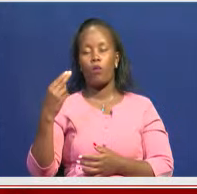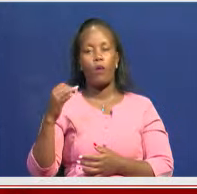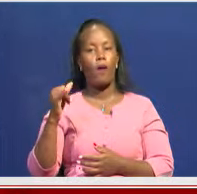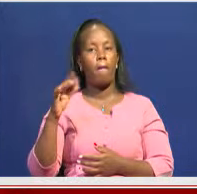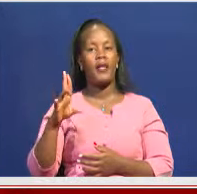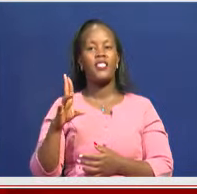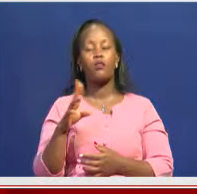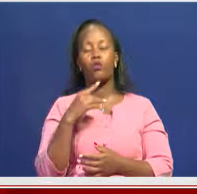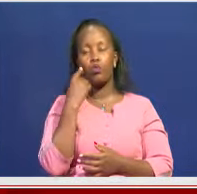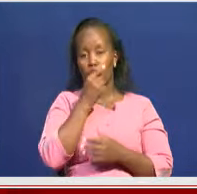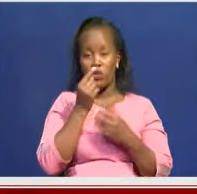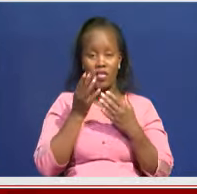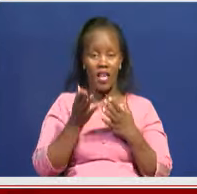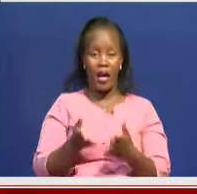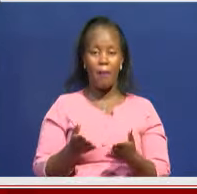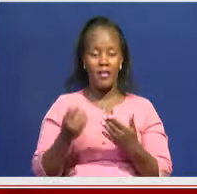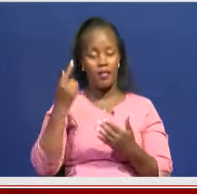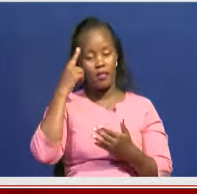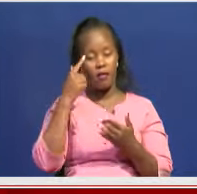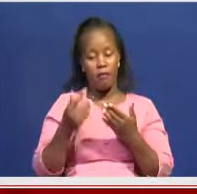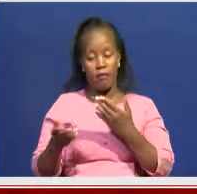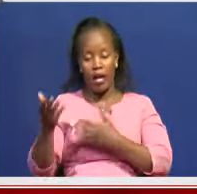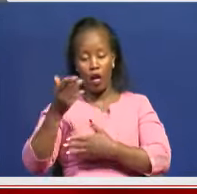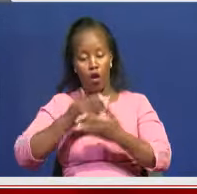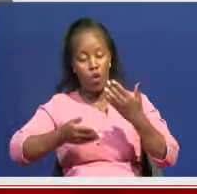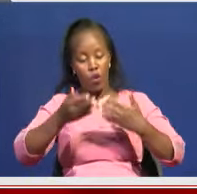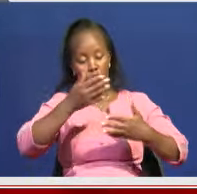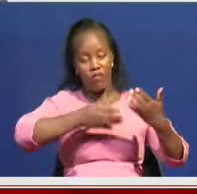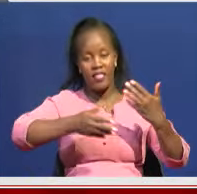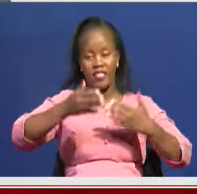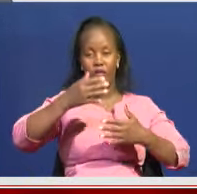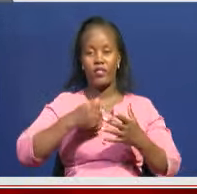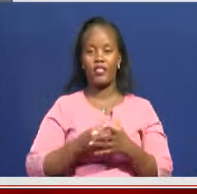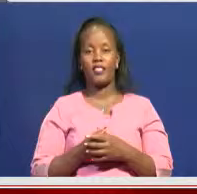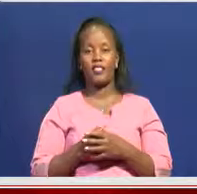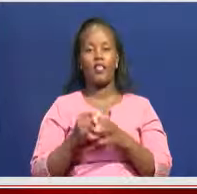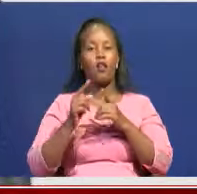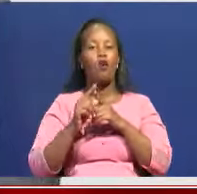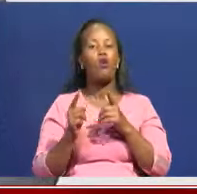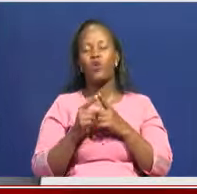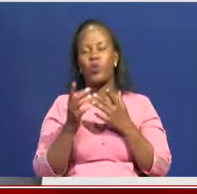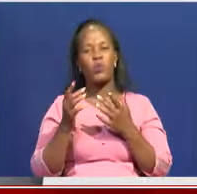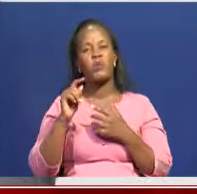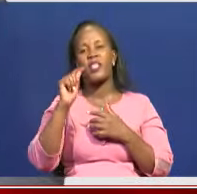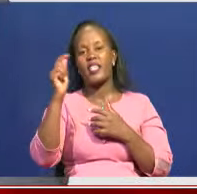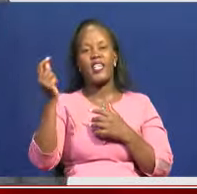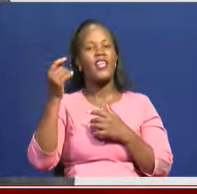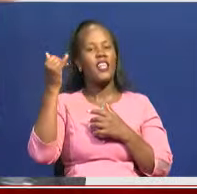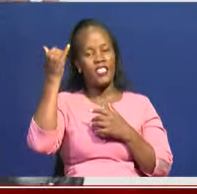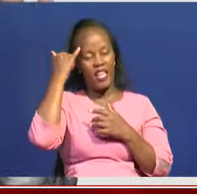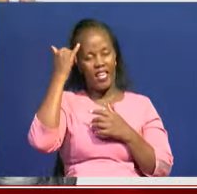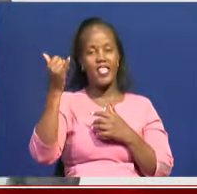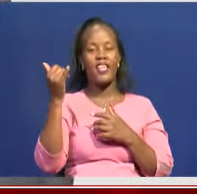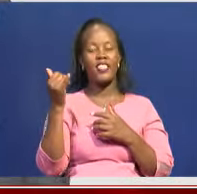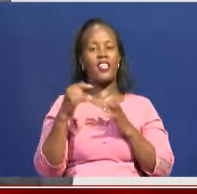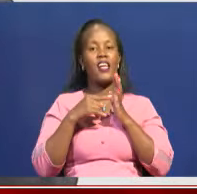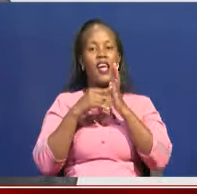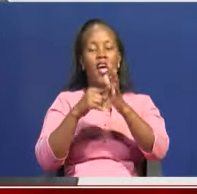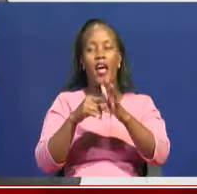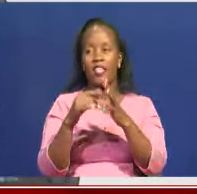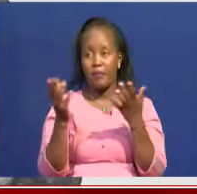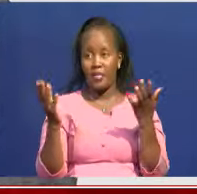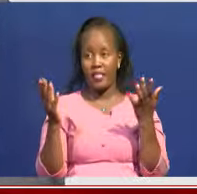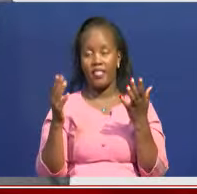who joins us in studio for that conversation. And generally we're just looking at Kenya's idea of conservation, particularly on the cultural end,